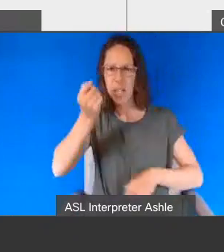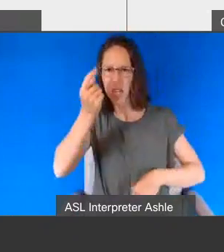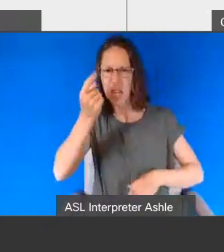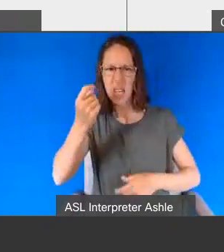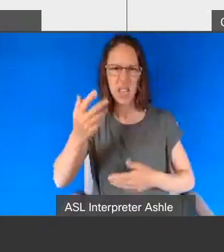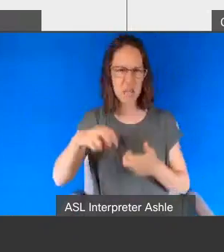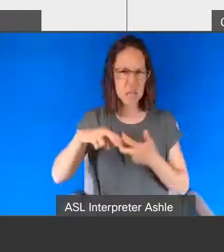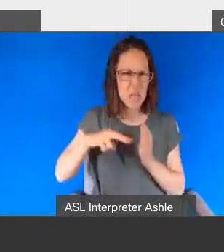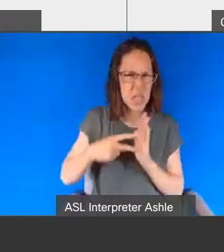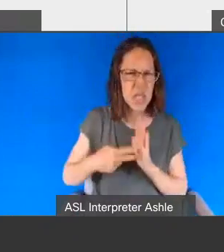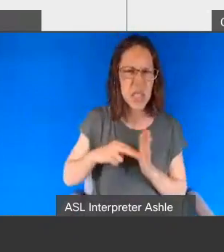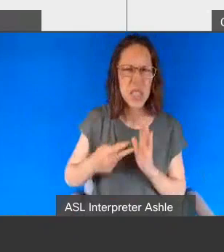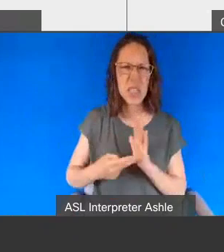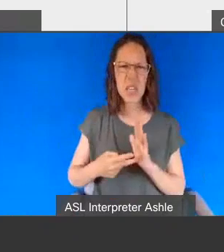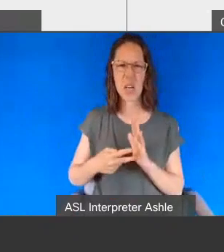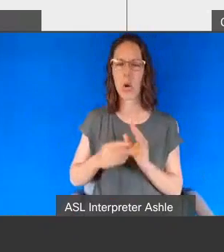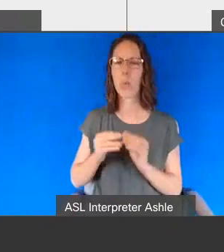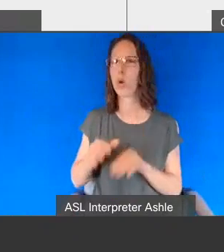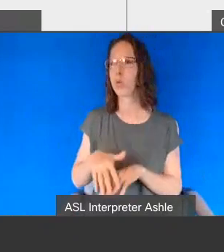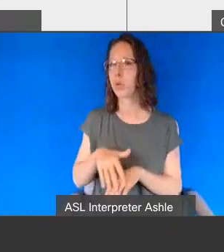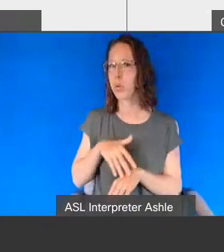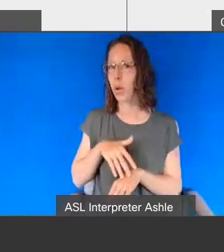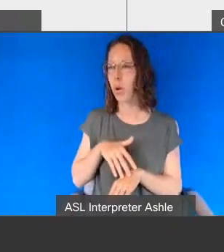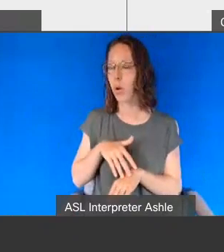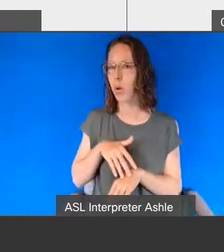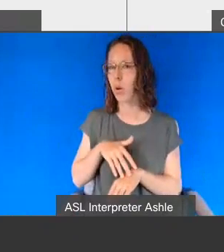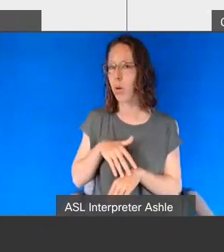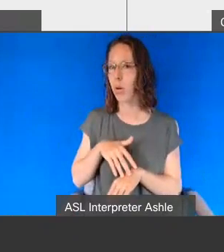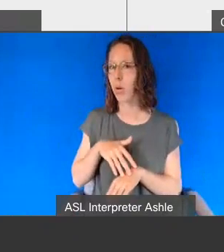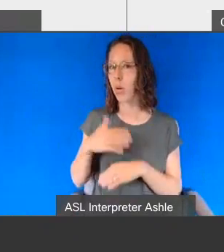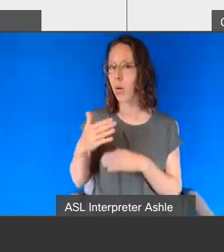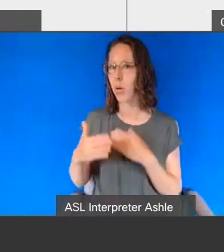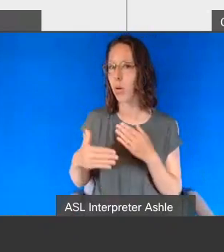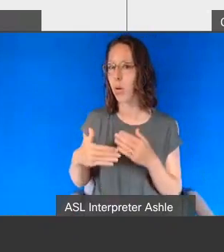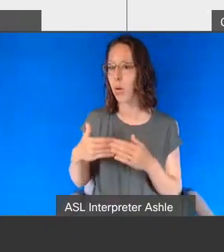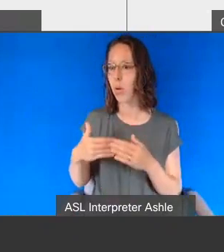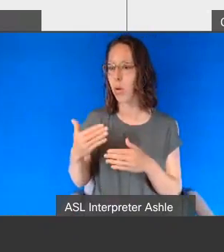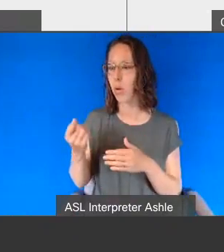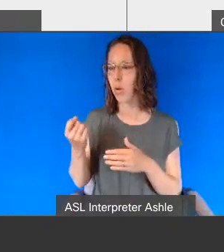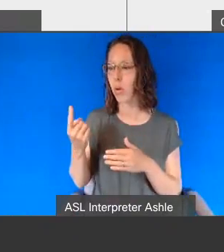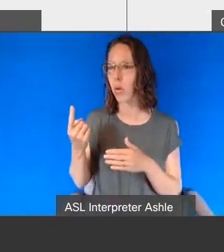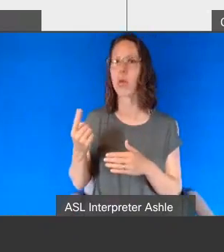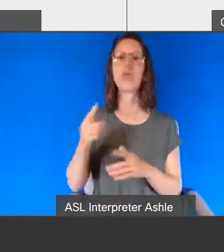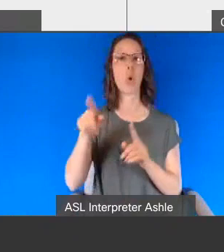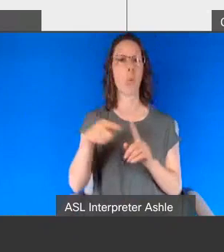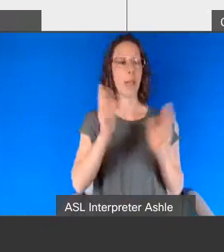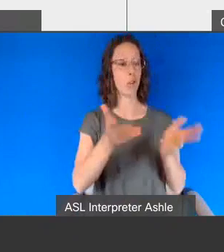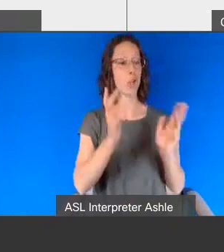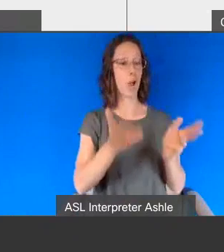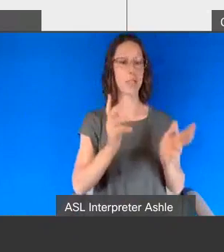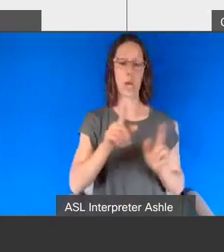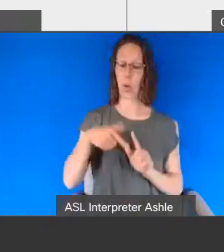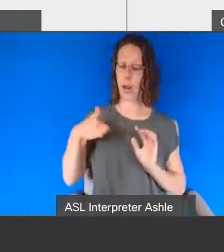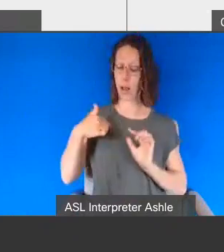to process it this can be very awkward if you're used to having a conversation with somebody and as soon as you're done with your sentence